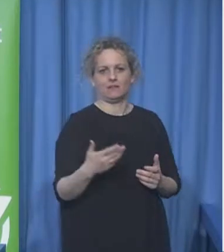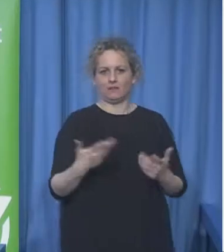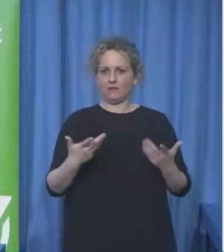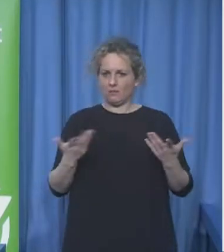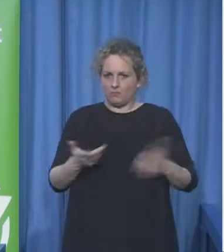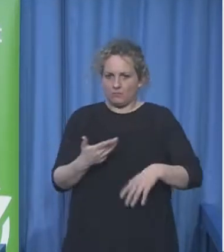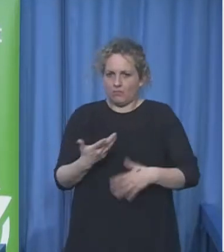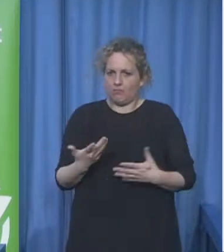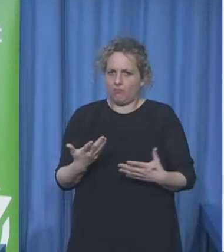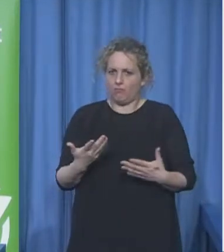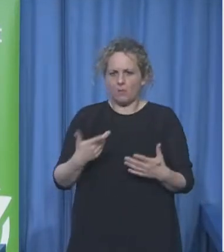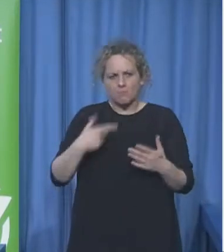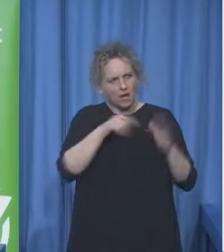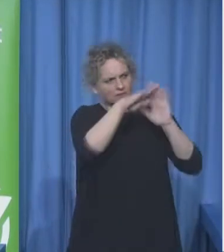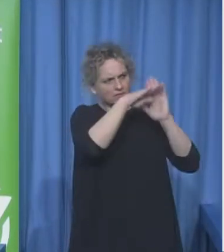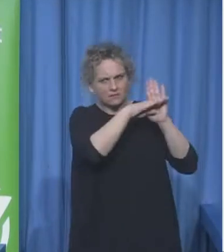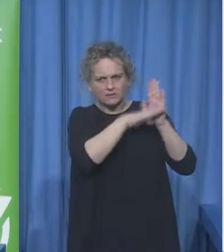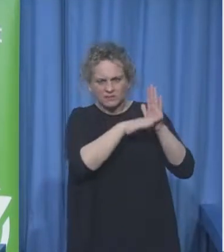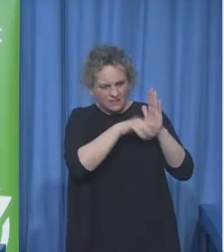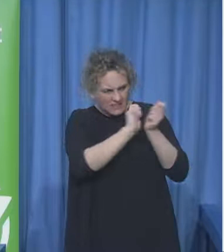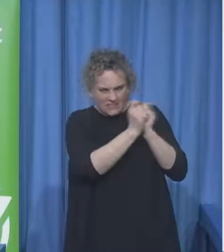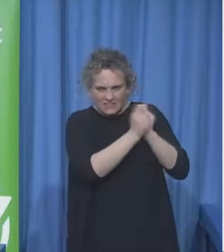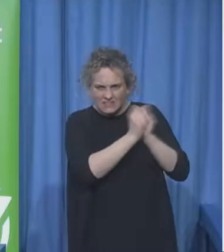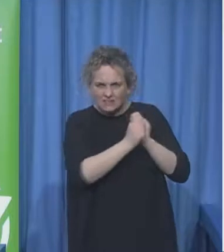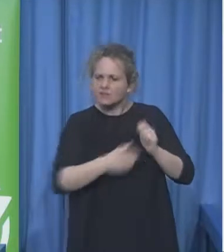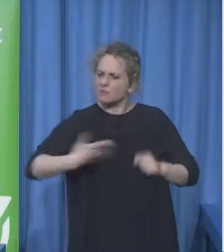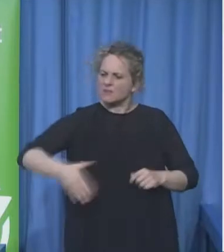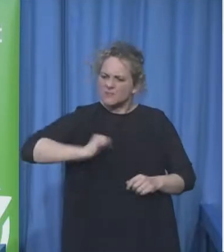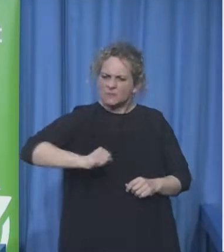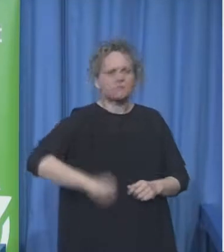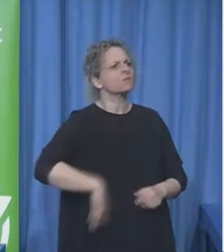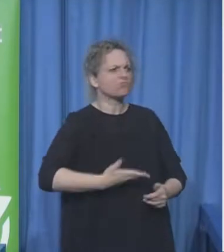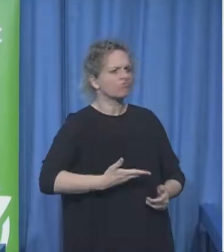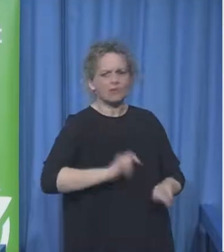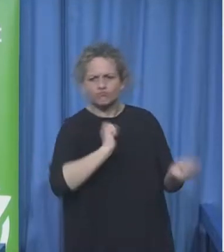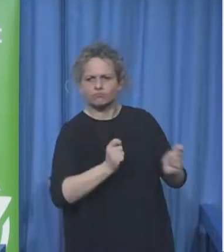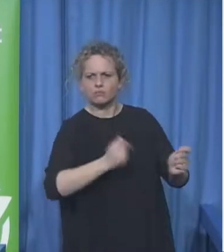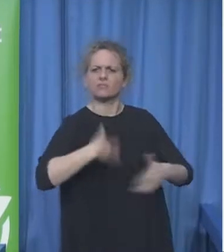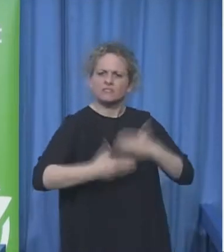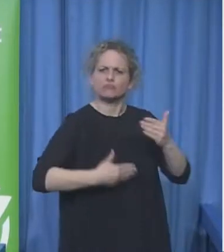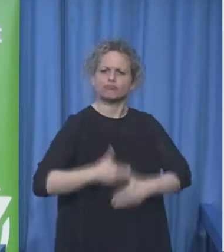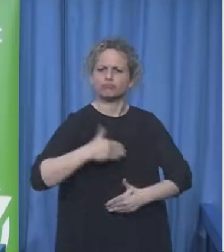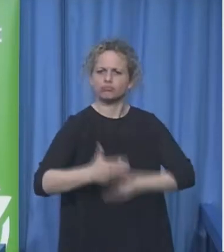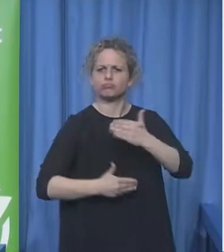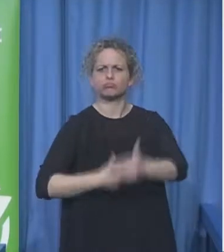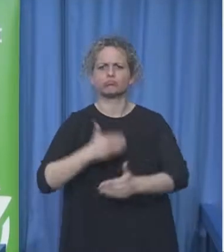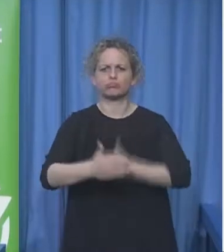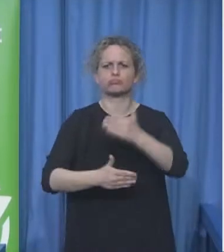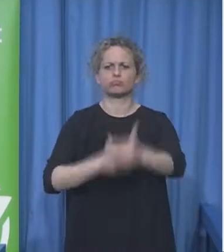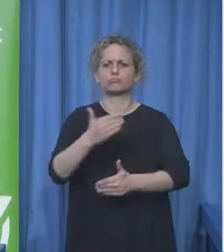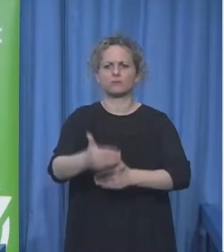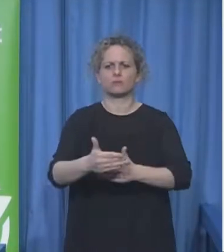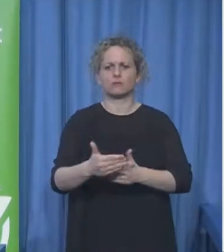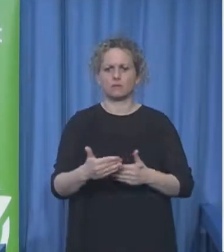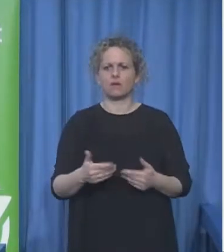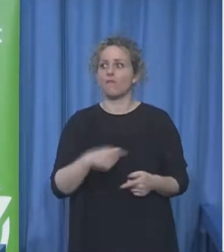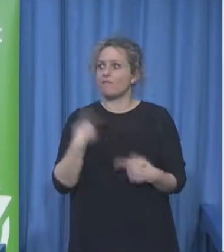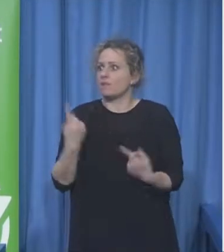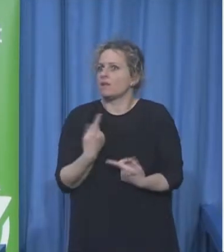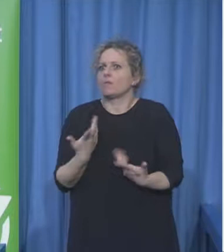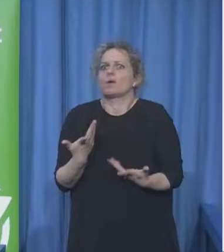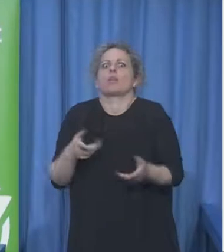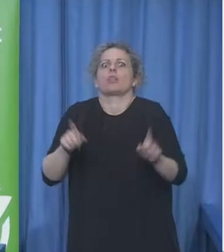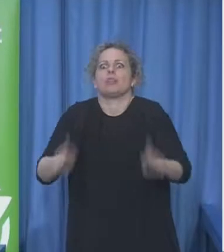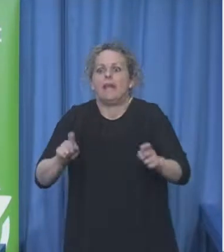in our way of presenting the need for change that we're talking about the lives of human beings not a theoretical construct in a human rights